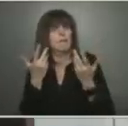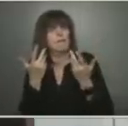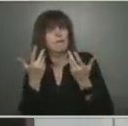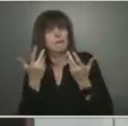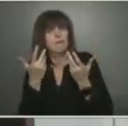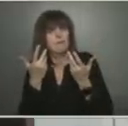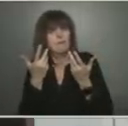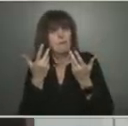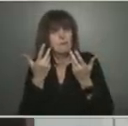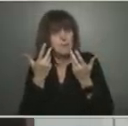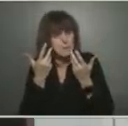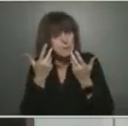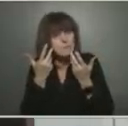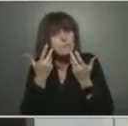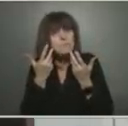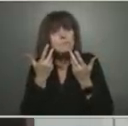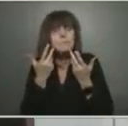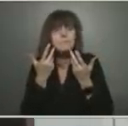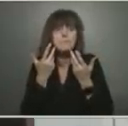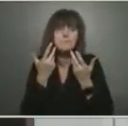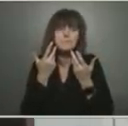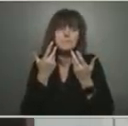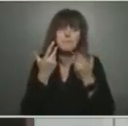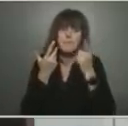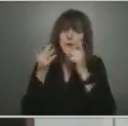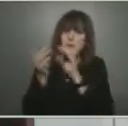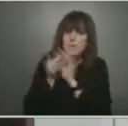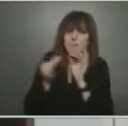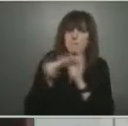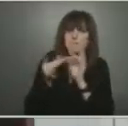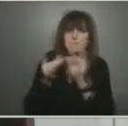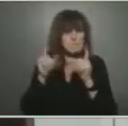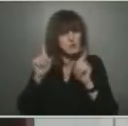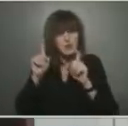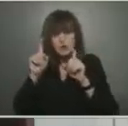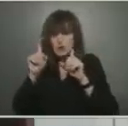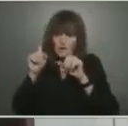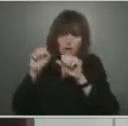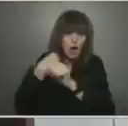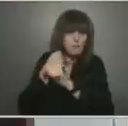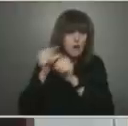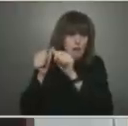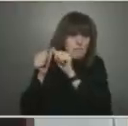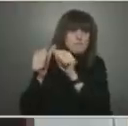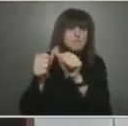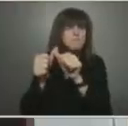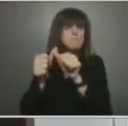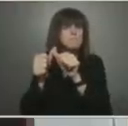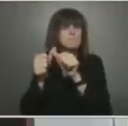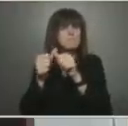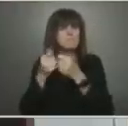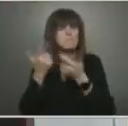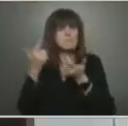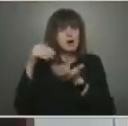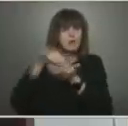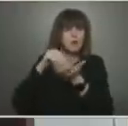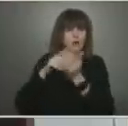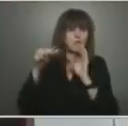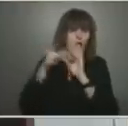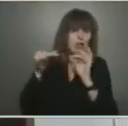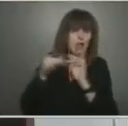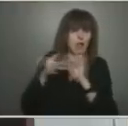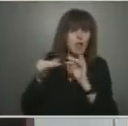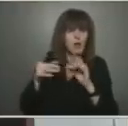essentially we need to continue lockdowns. And so there's a lot of people who listen to these doctors who believe that, you know,